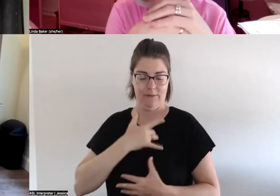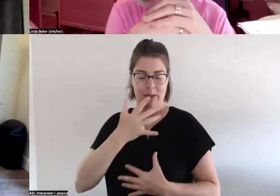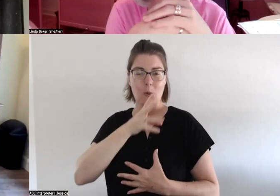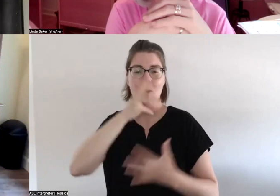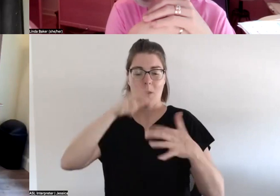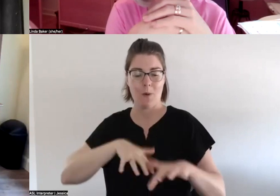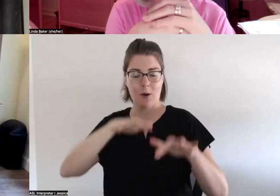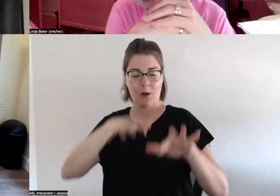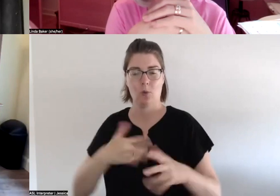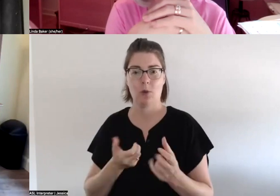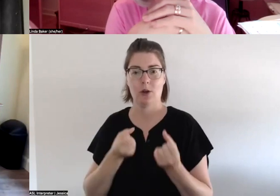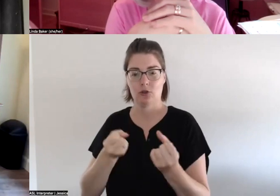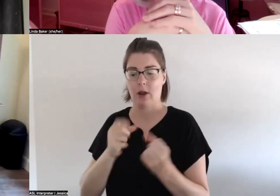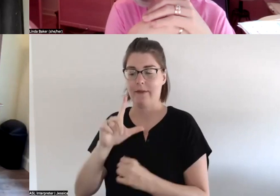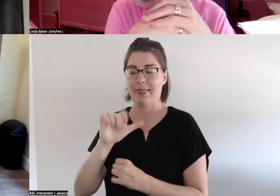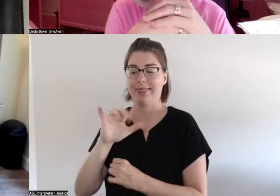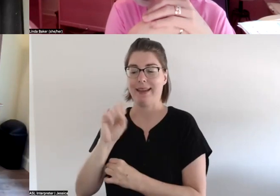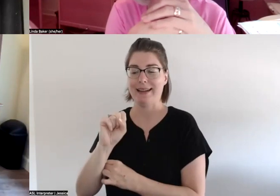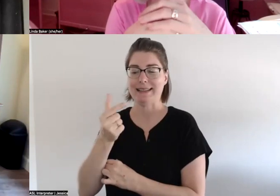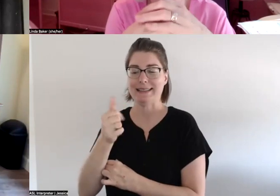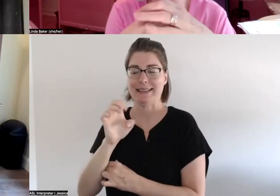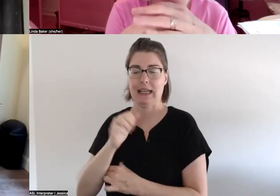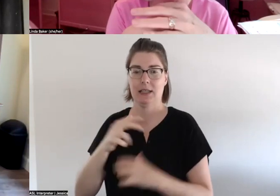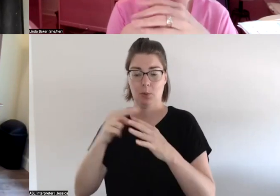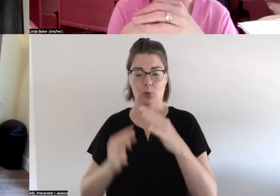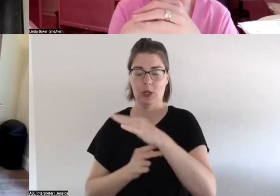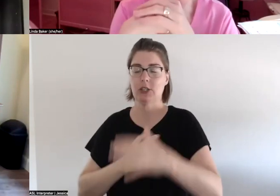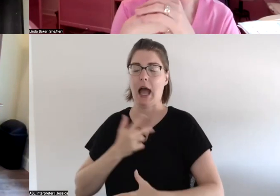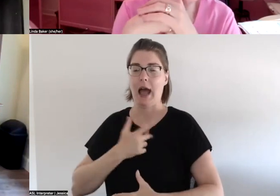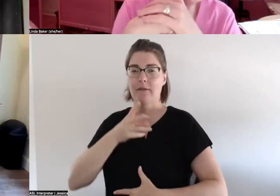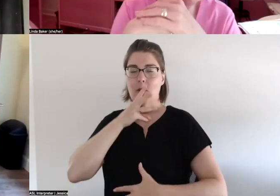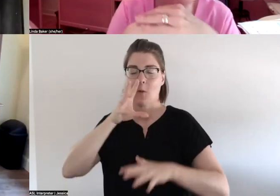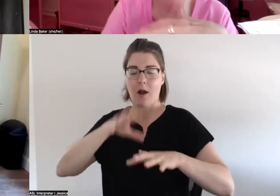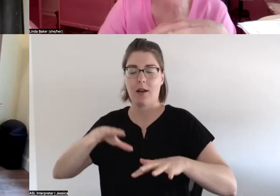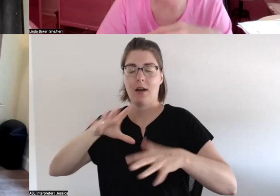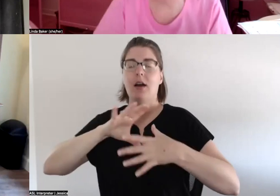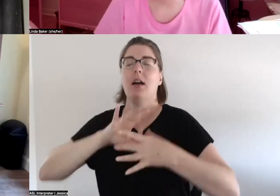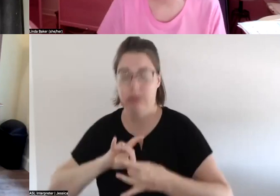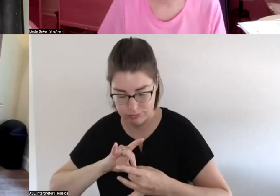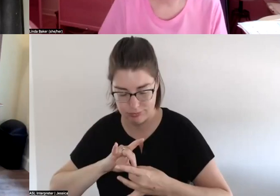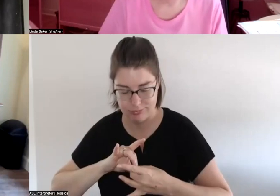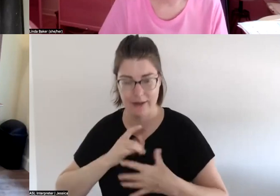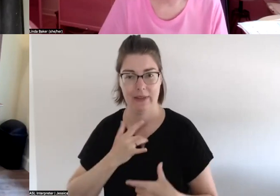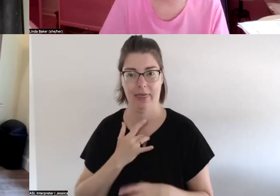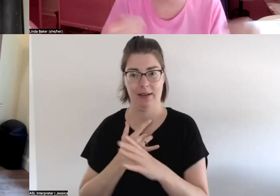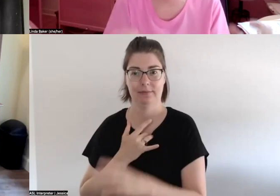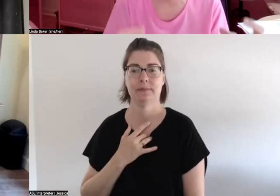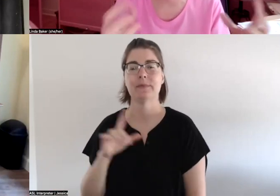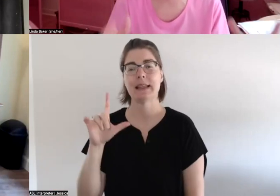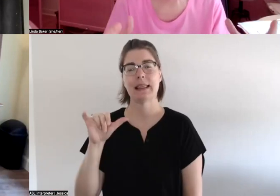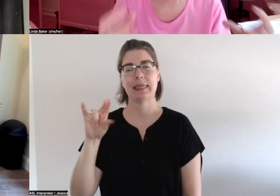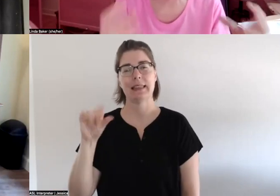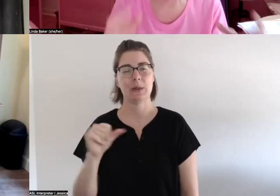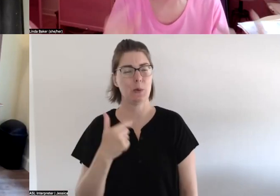i drive over the lions gate bridge what a wonderful reminder that the land